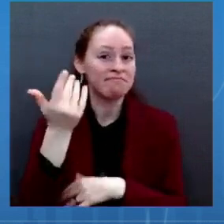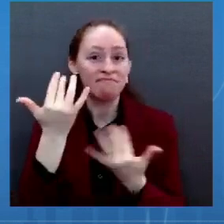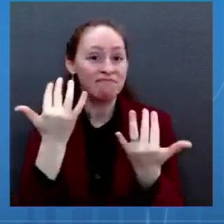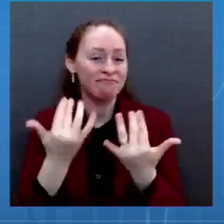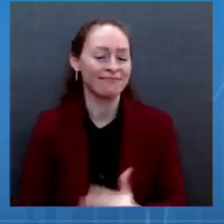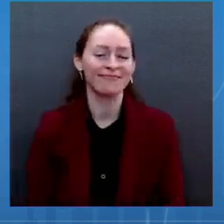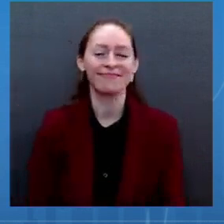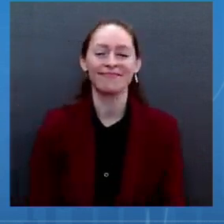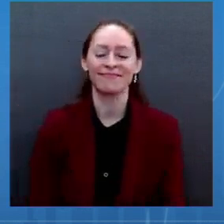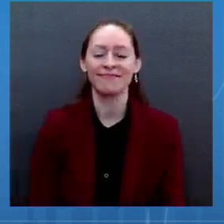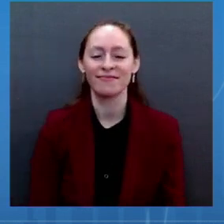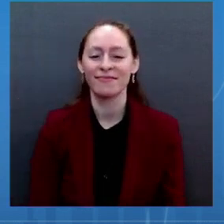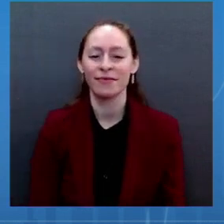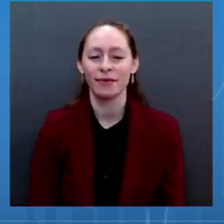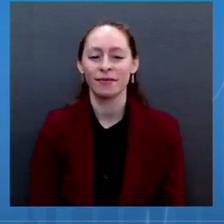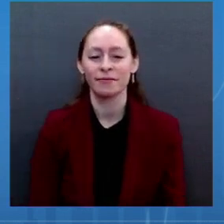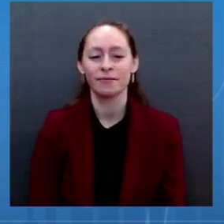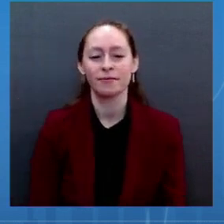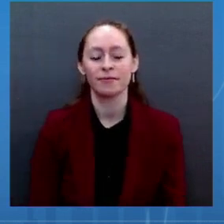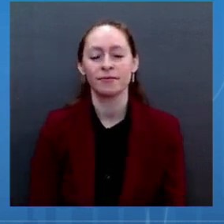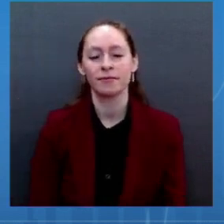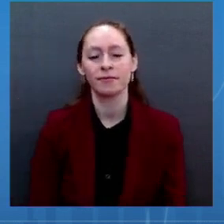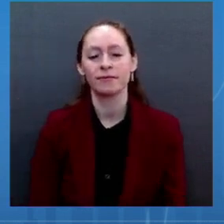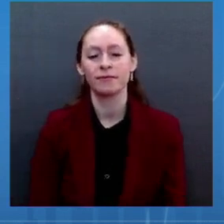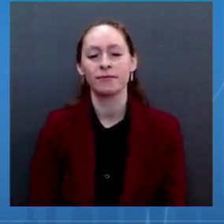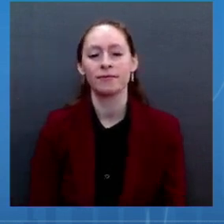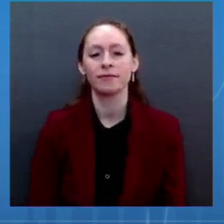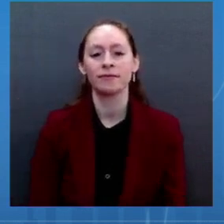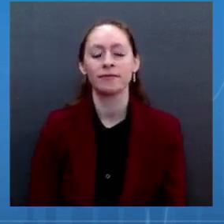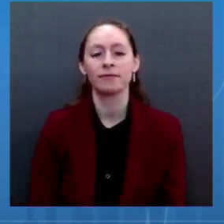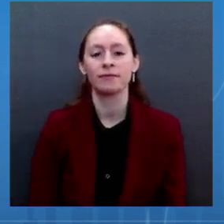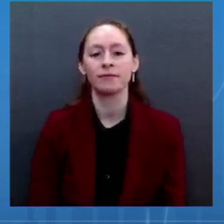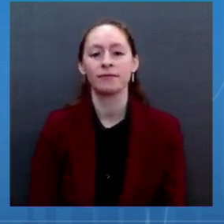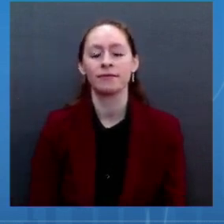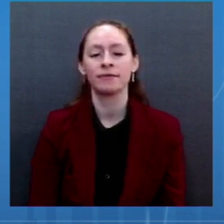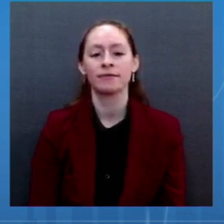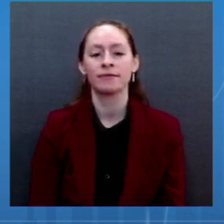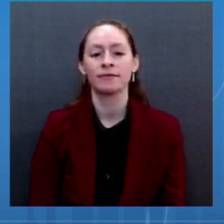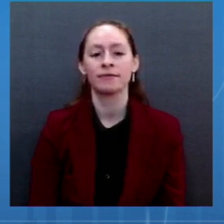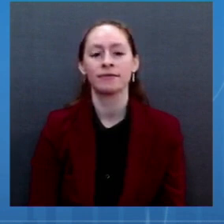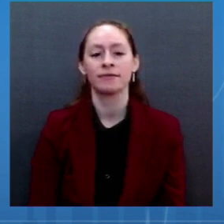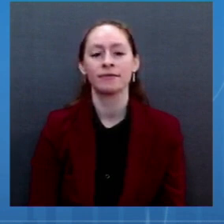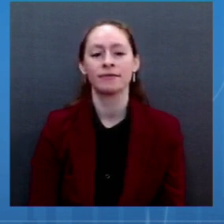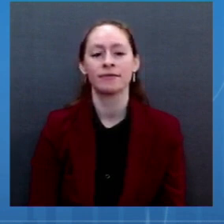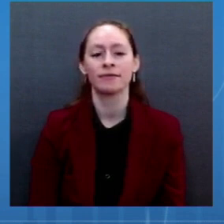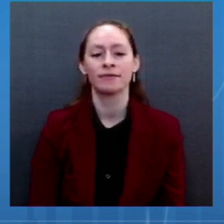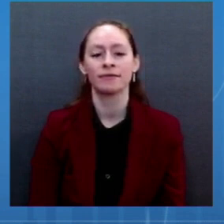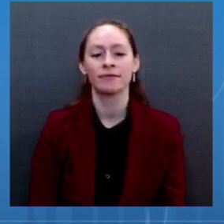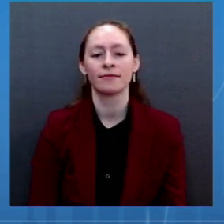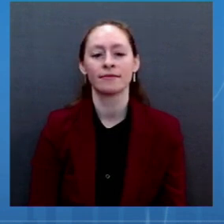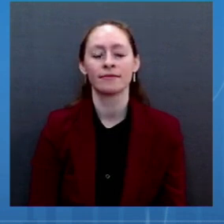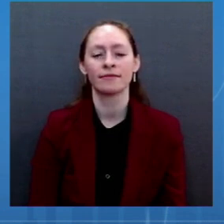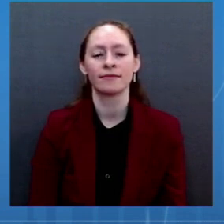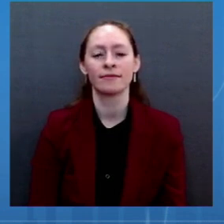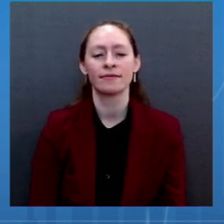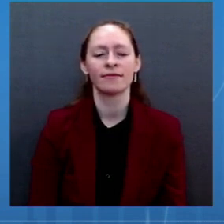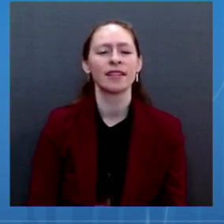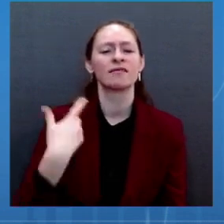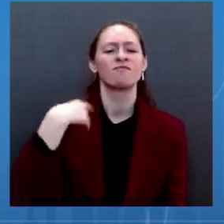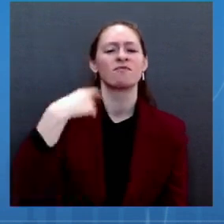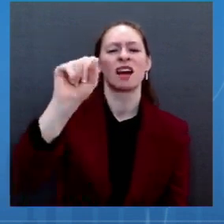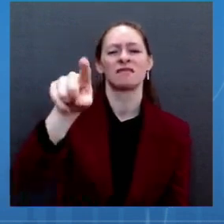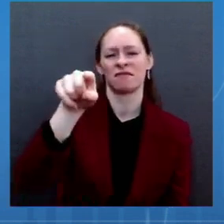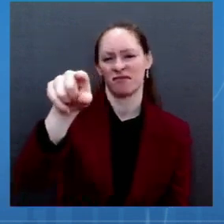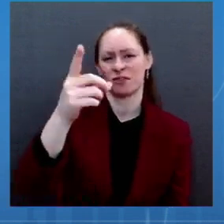Thanks for doing this today. For Dr. Walensky, I know there have been a number of questions about this over the last several months, but given the data